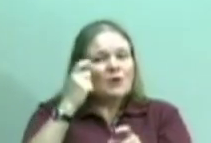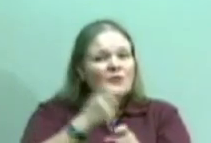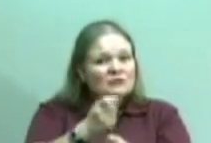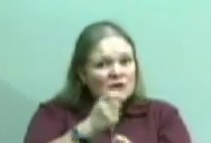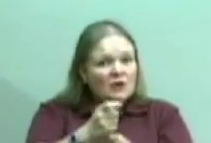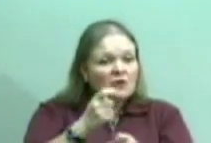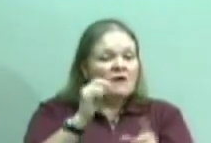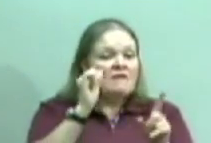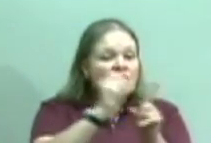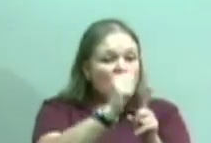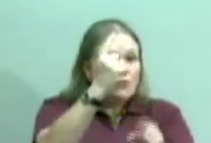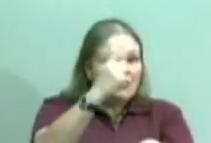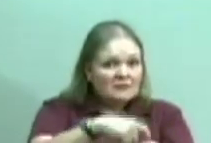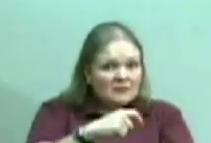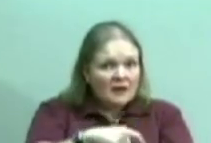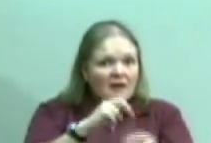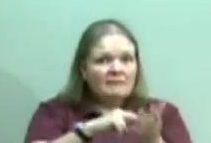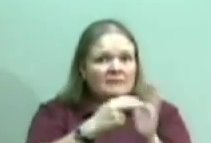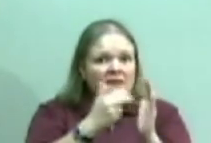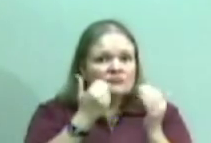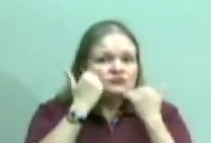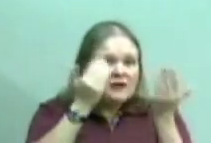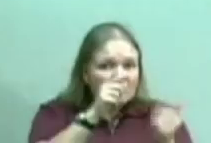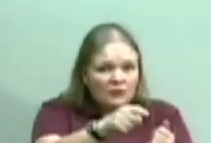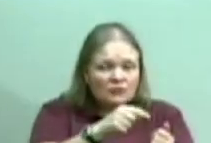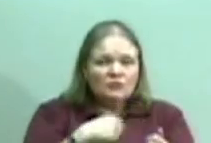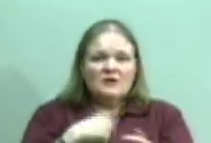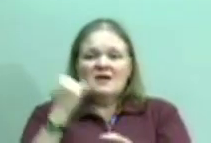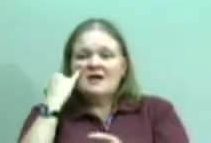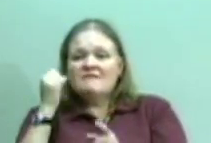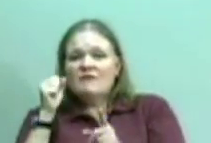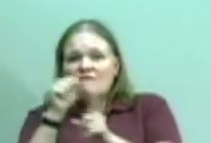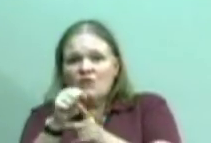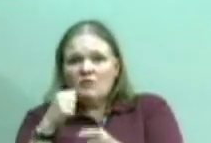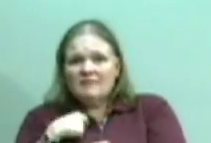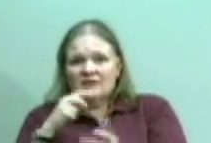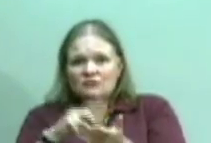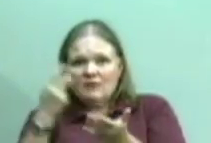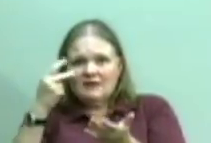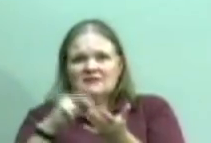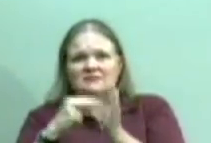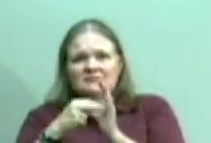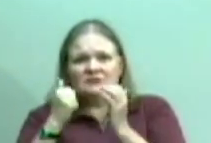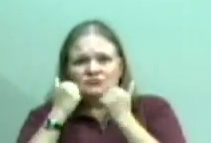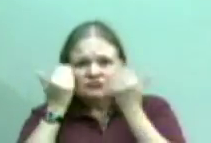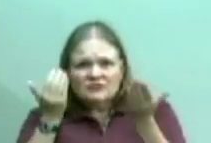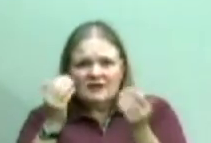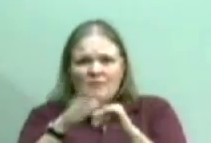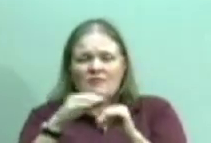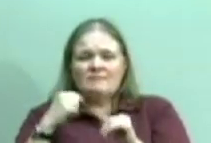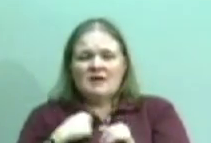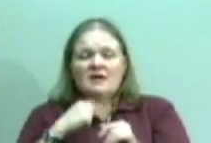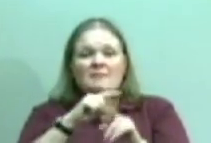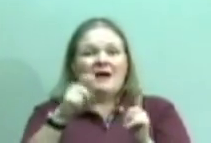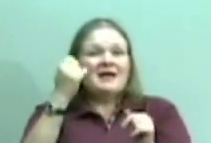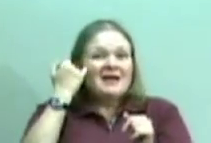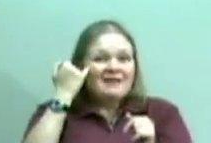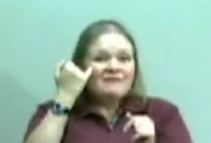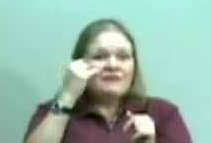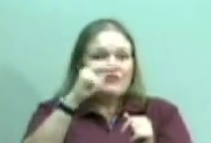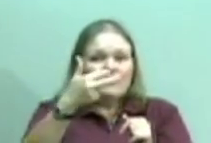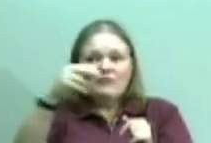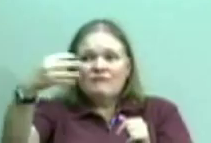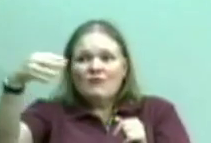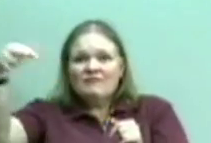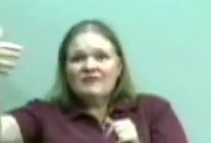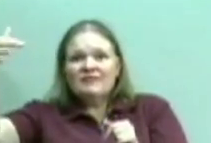once, shame on you. Fool me twice, shame on me. What happens when you're fooled three times, four times, five times, a hundred